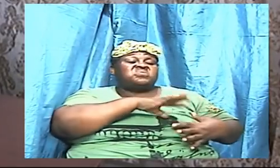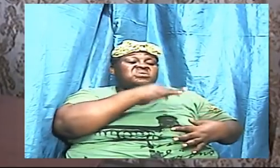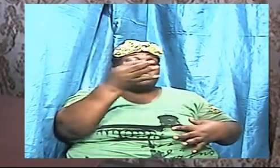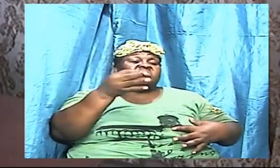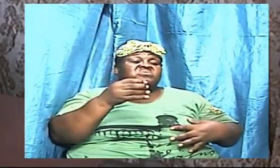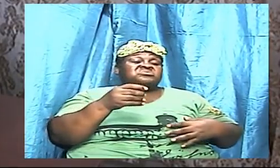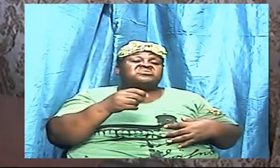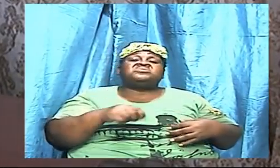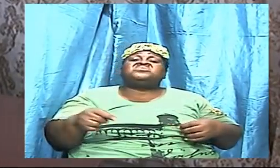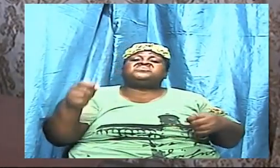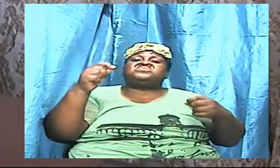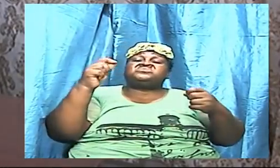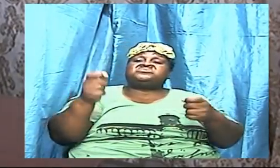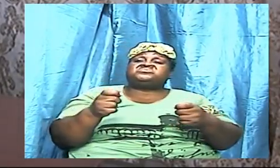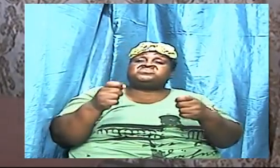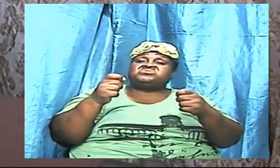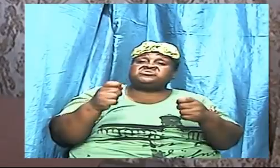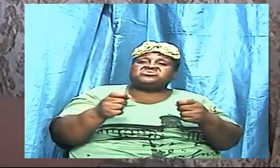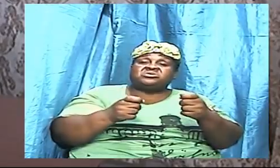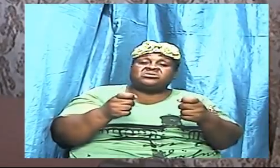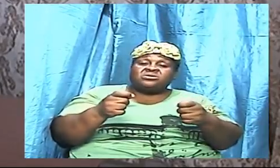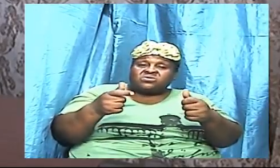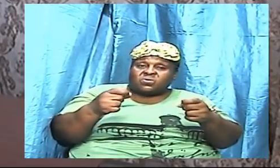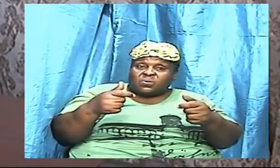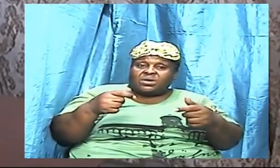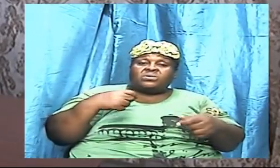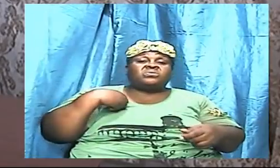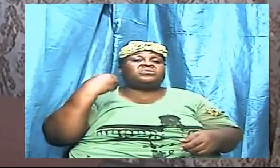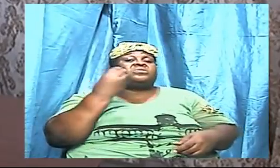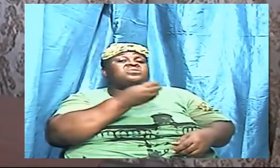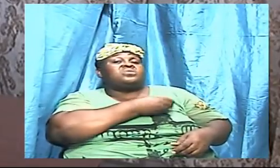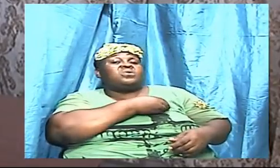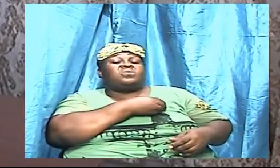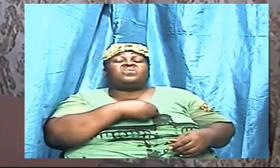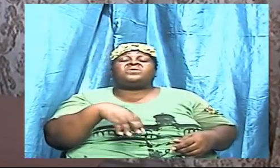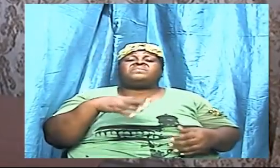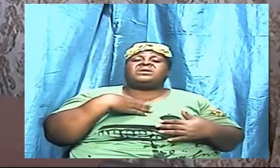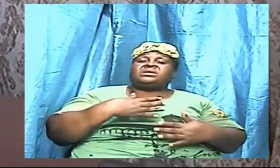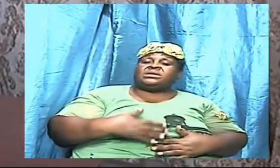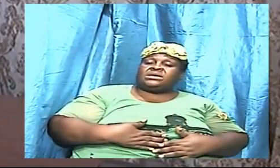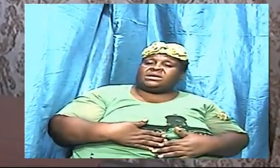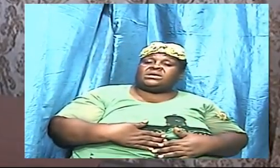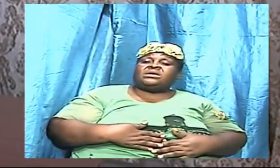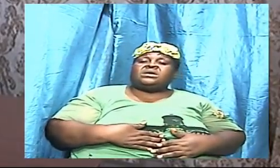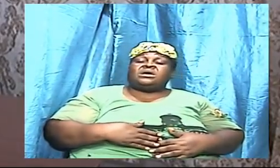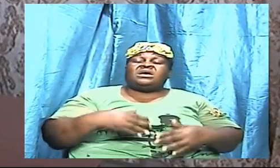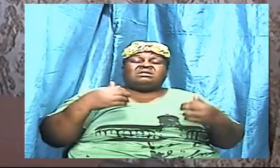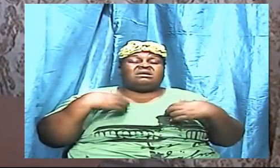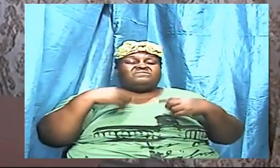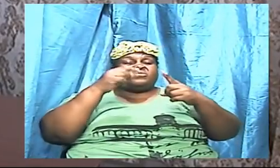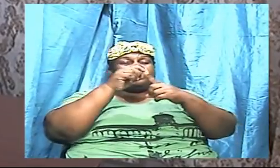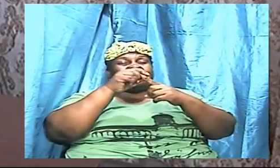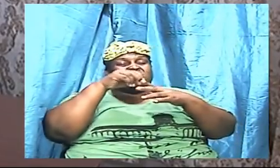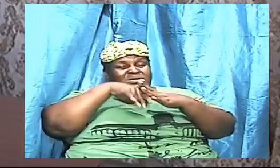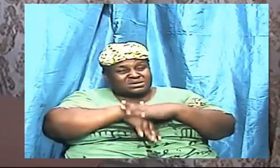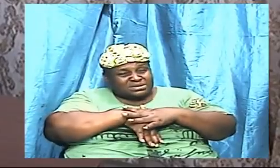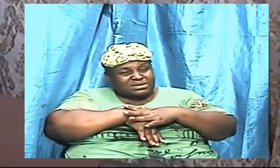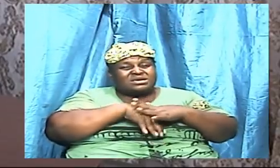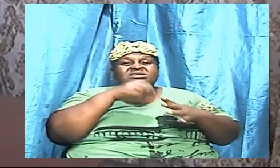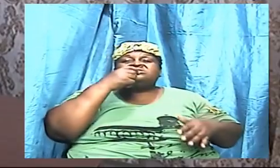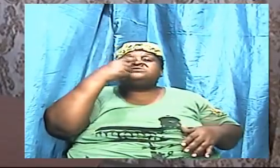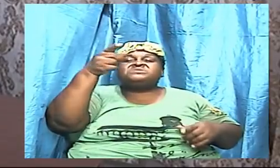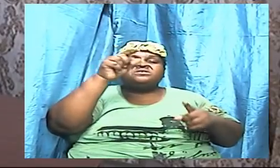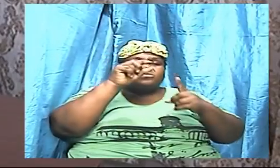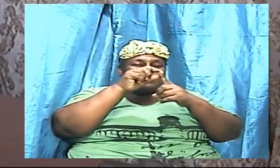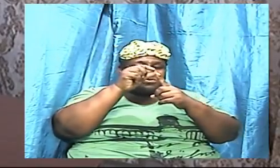from this word which is already sharpened and we know have that word inside of us and speak the word